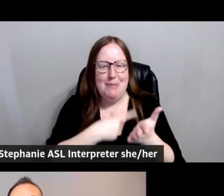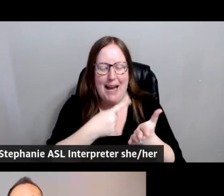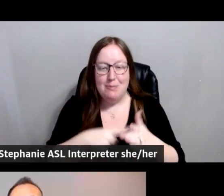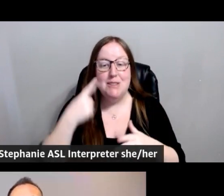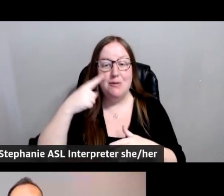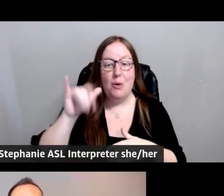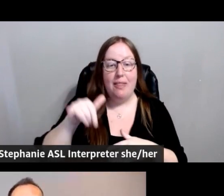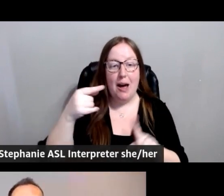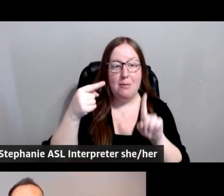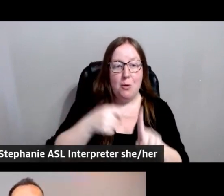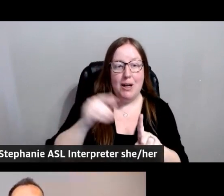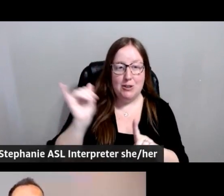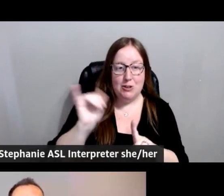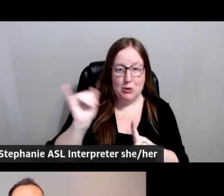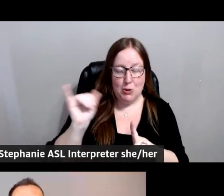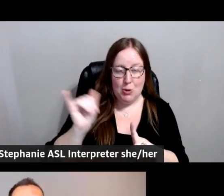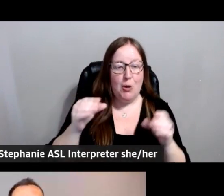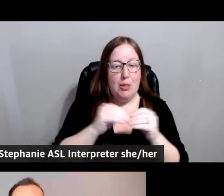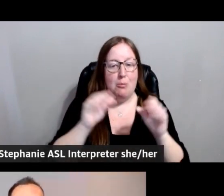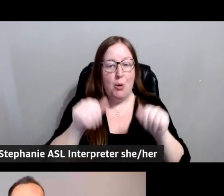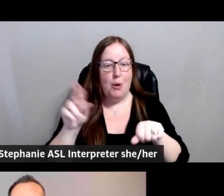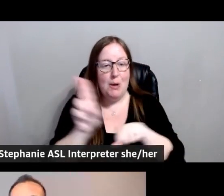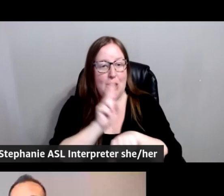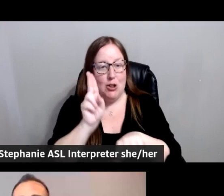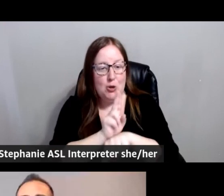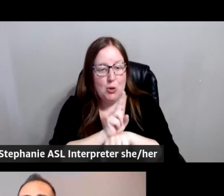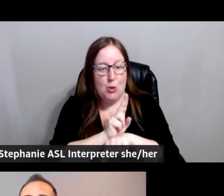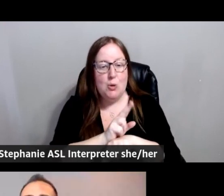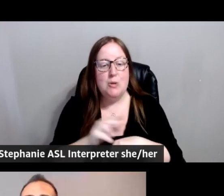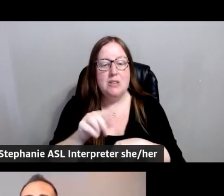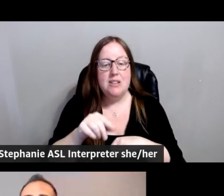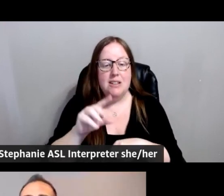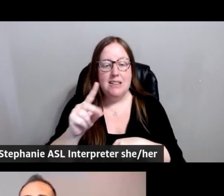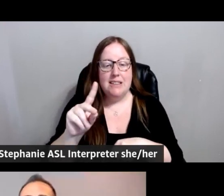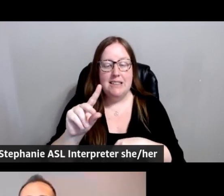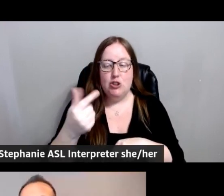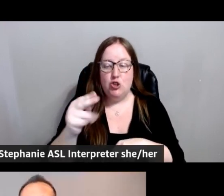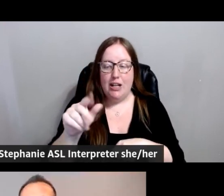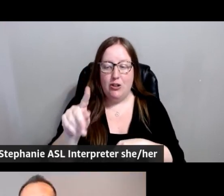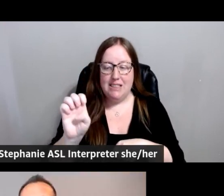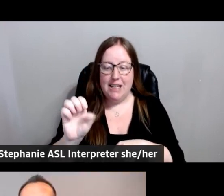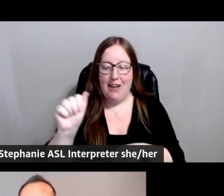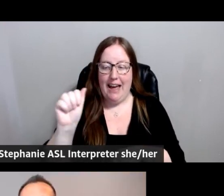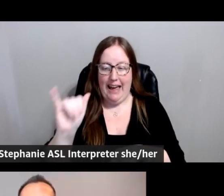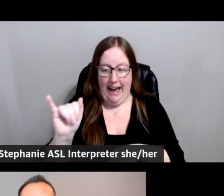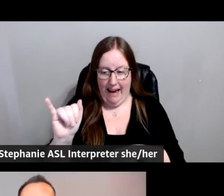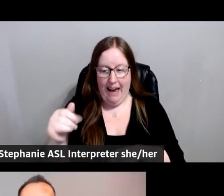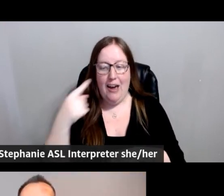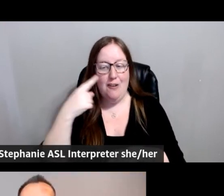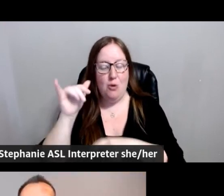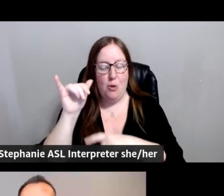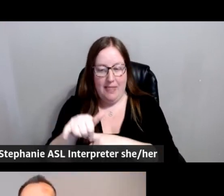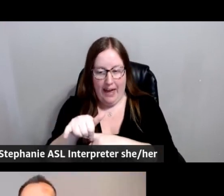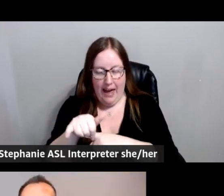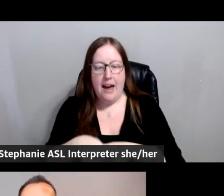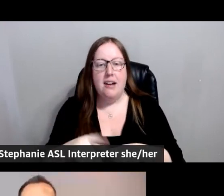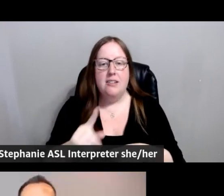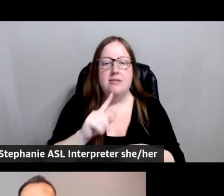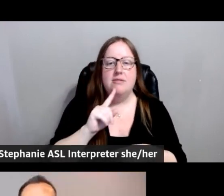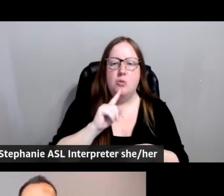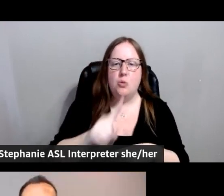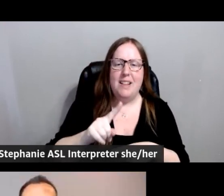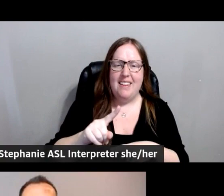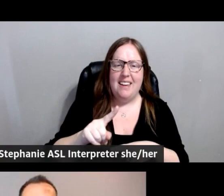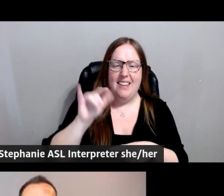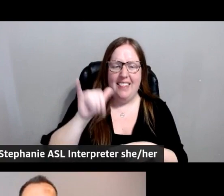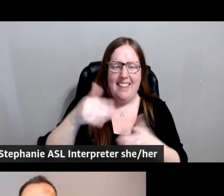point, like the more that we can use maybe or leverage the generative AI to do the mundane, the heavy lifting, the dull stuff that, you